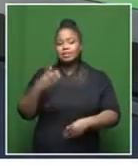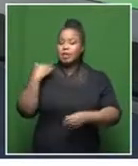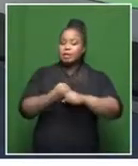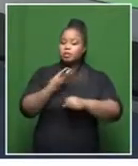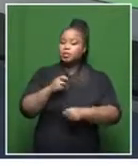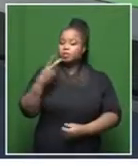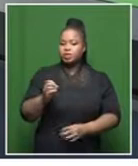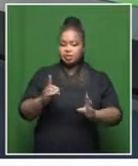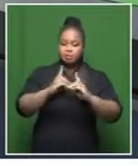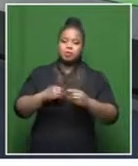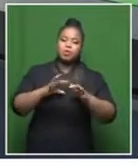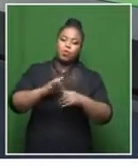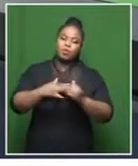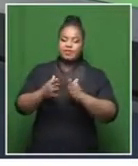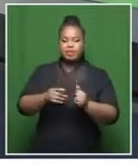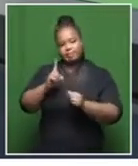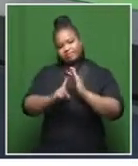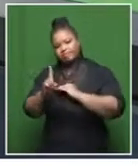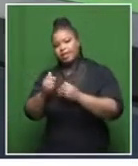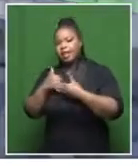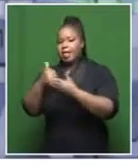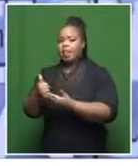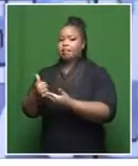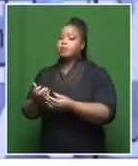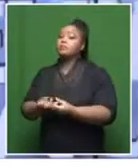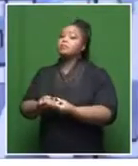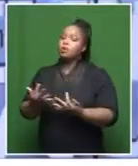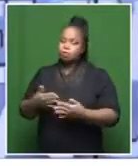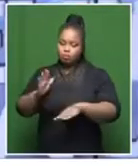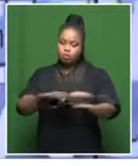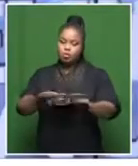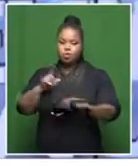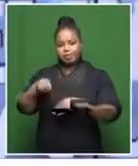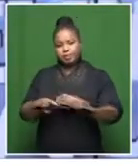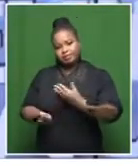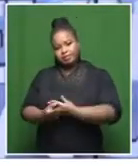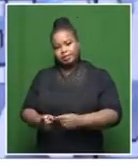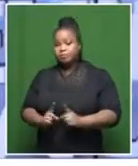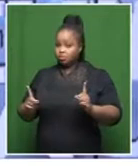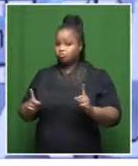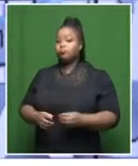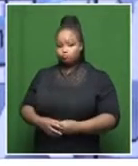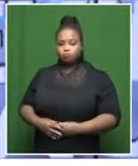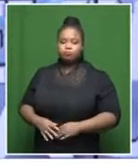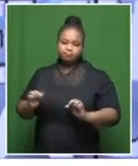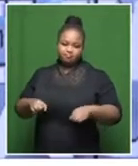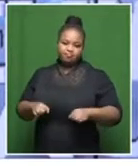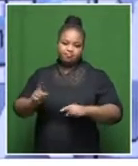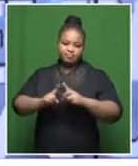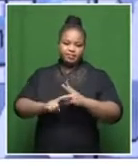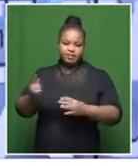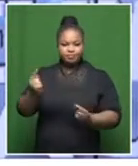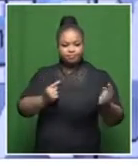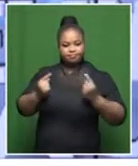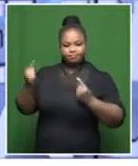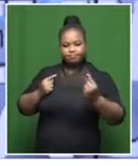Home Affairs did come out and they did assist a couple and there's so much more that we need to do in that regard. But we do allow the different parties to come